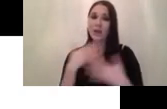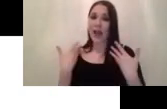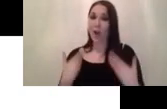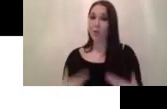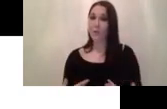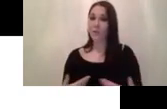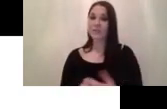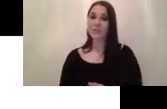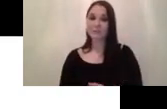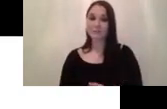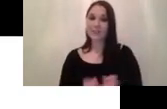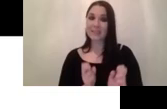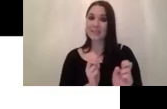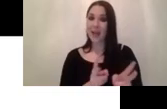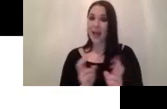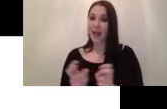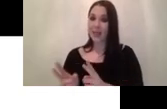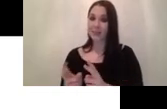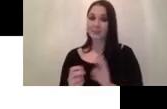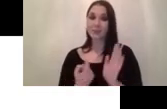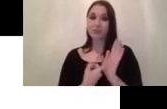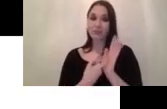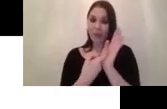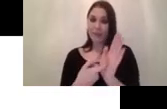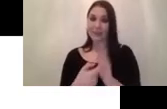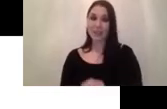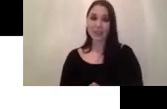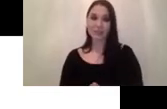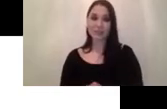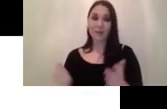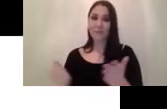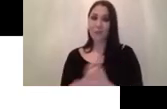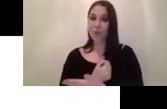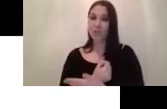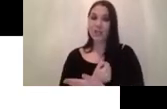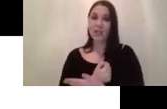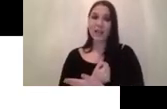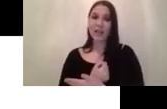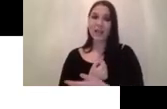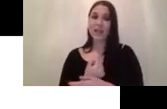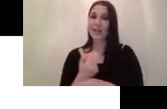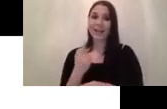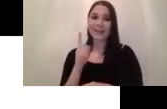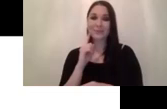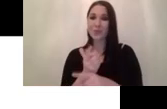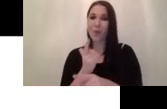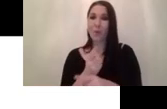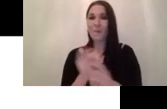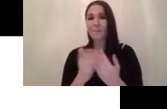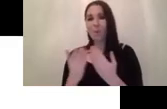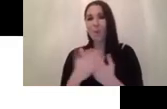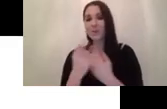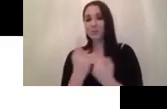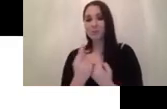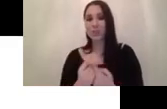style recommendation unfortunately today i will not talk more about this project um if you